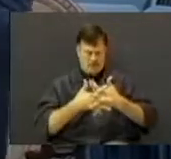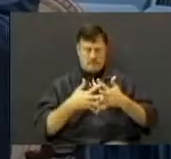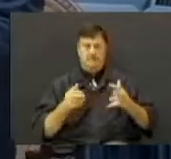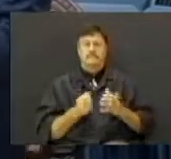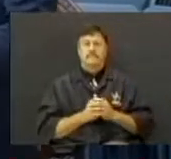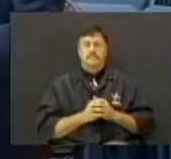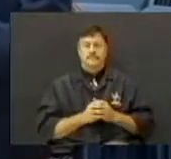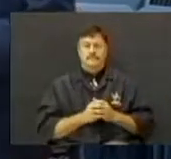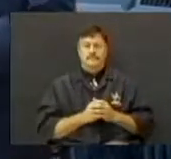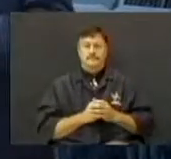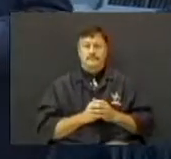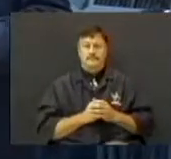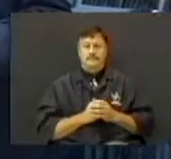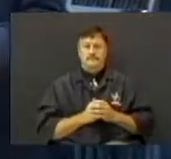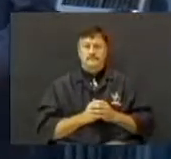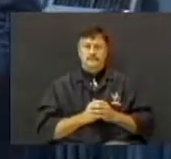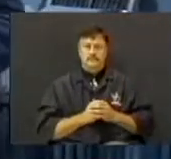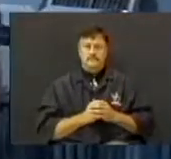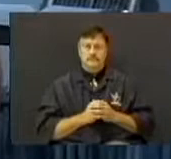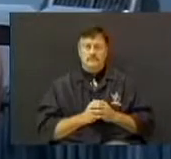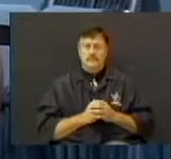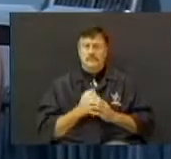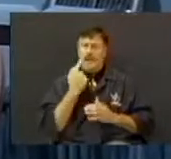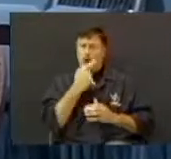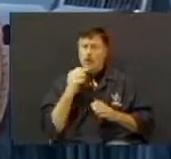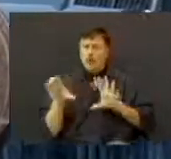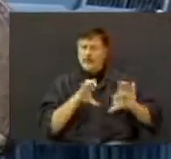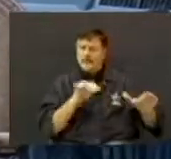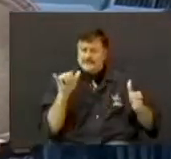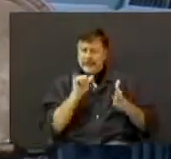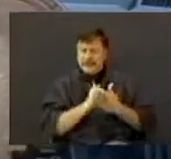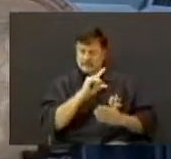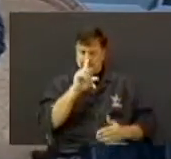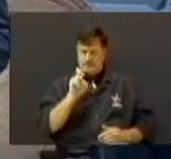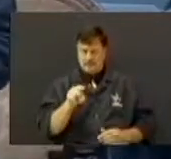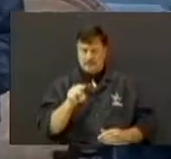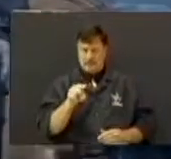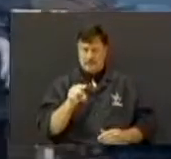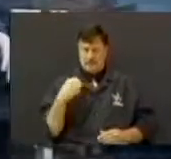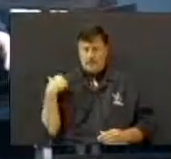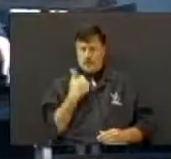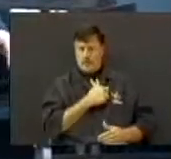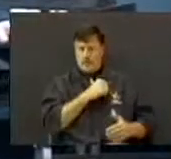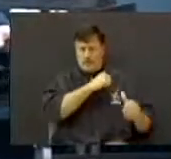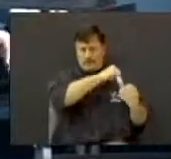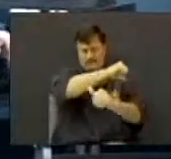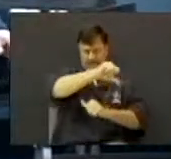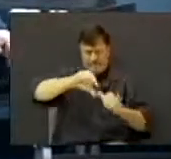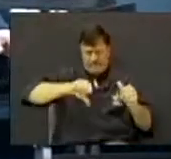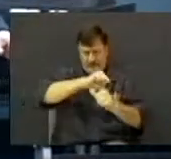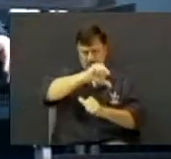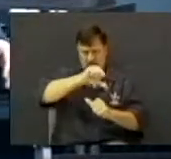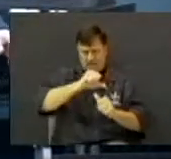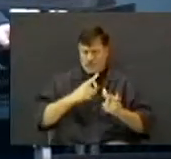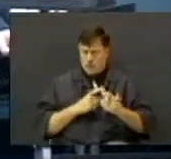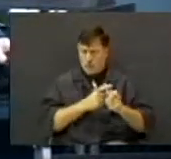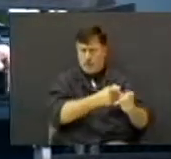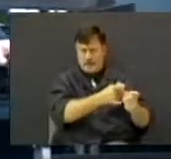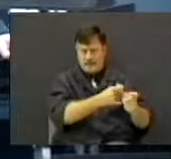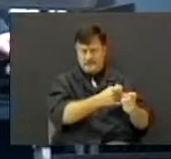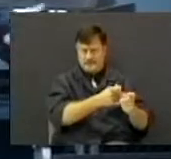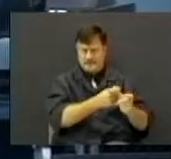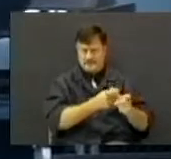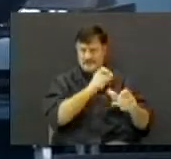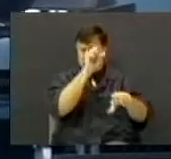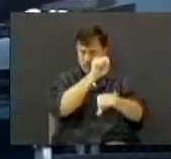Hello. And you know who does that? While we were out running around working and carrying on, guess who's in the